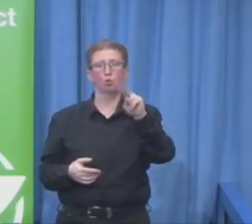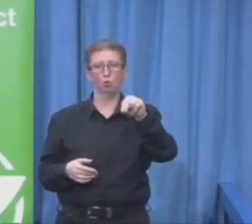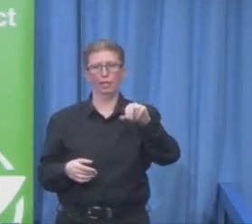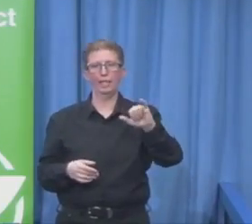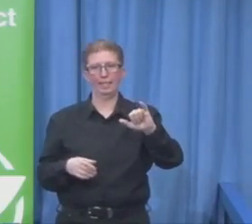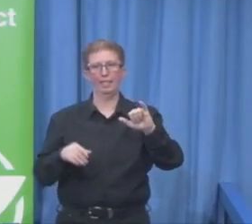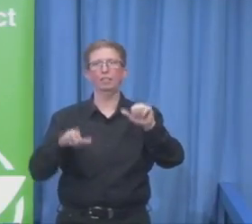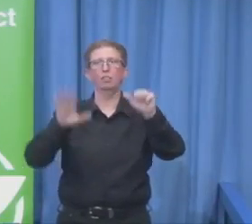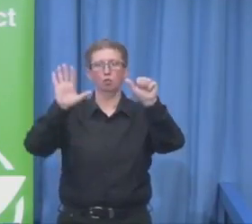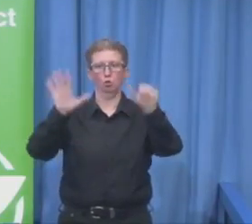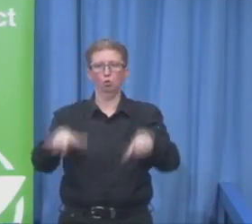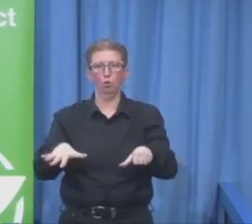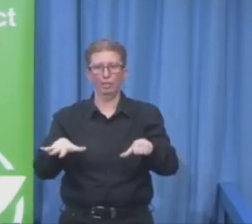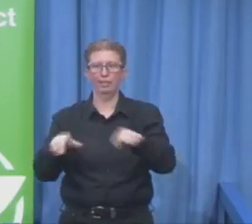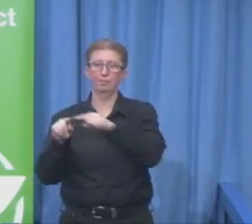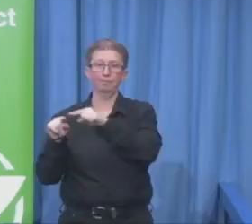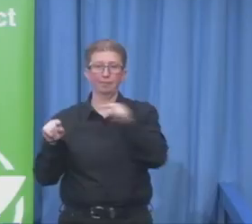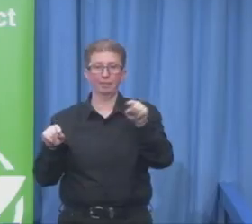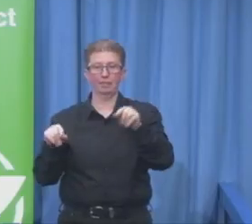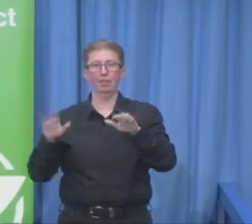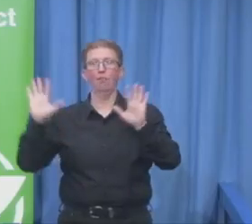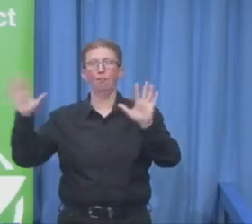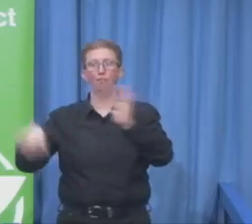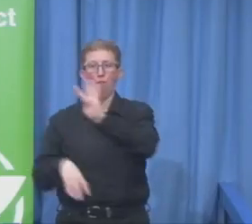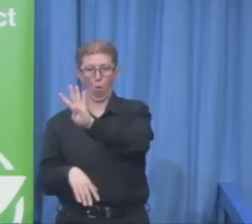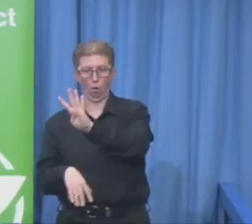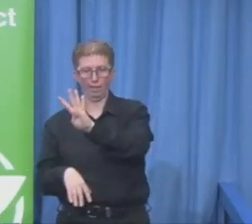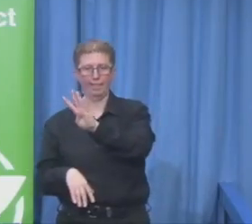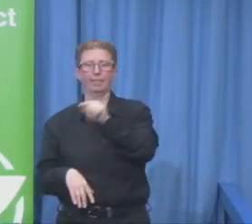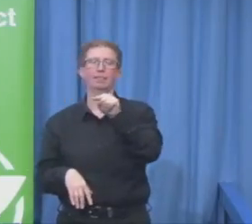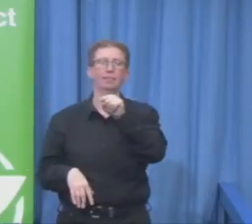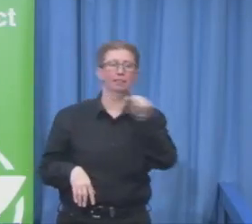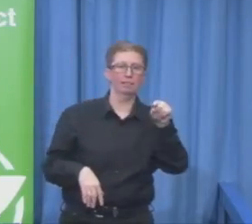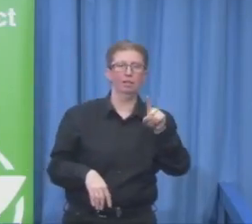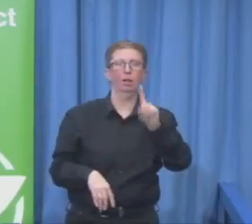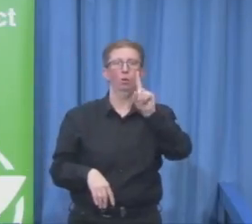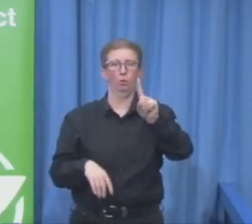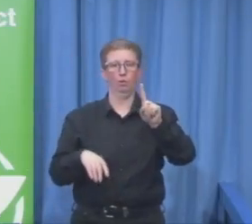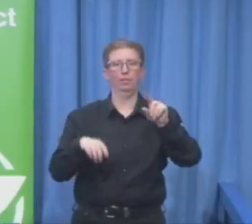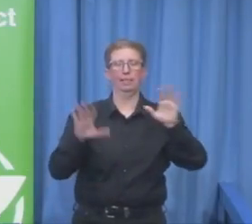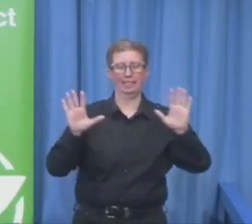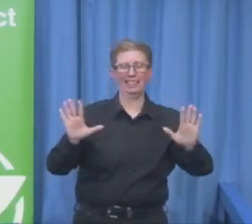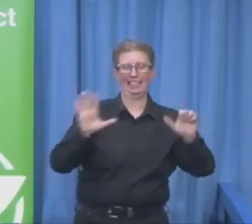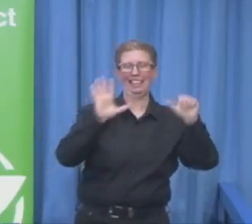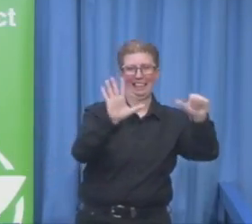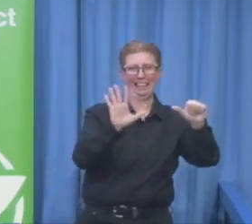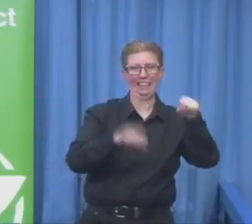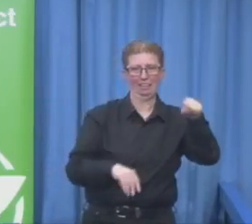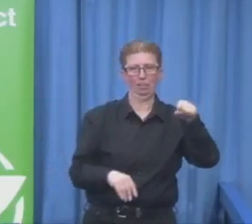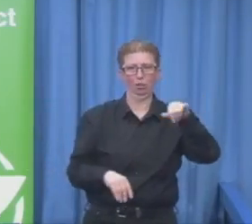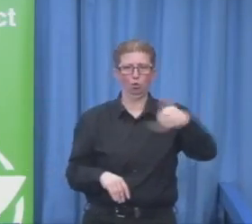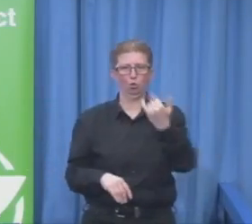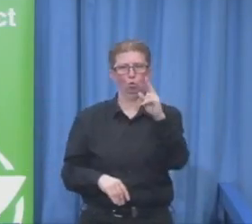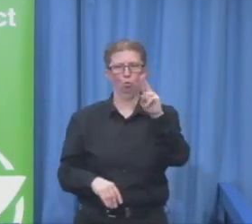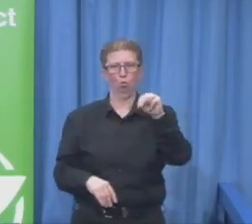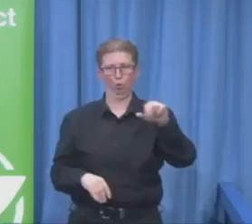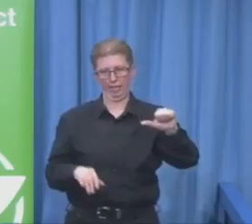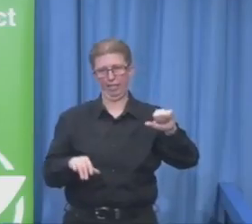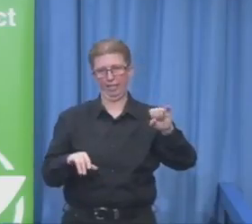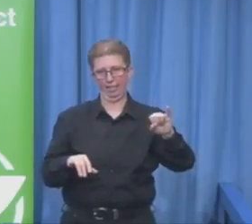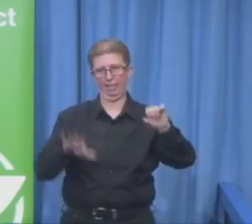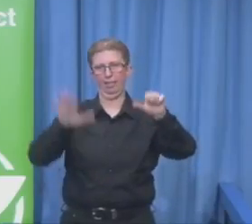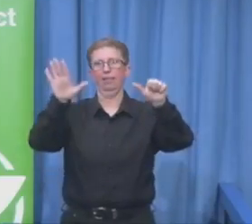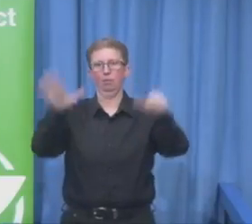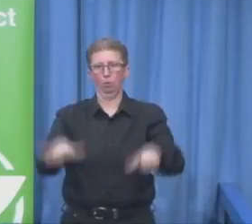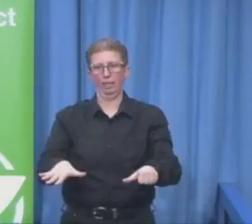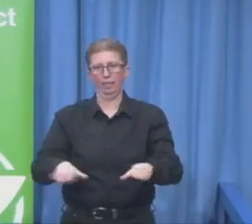advertising over. My day job is I run Learning Disability Wales. I've been involved in a disability